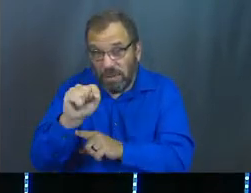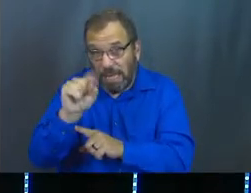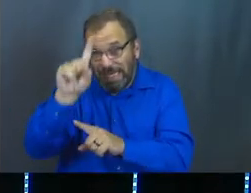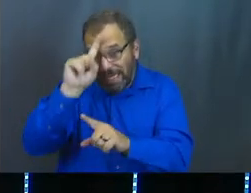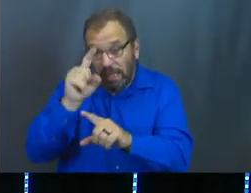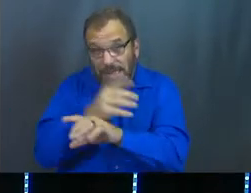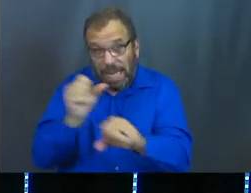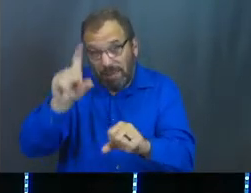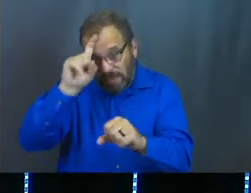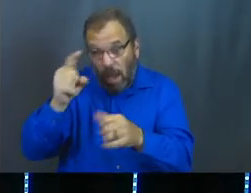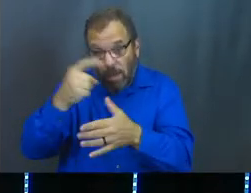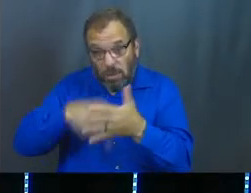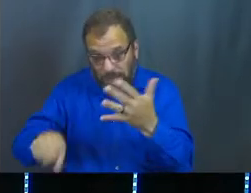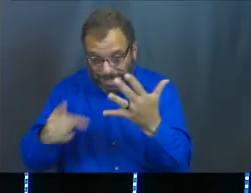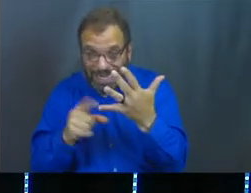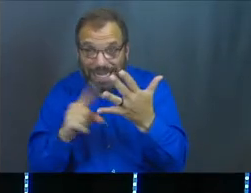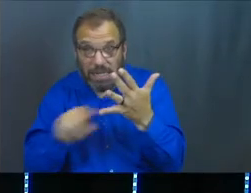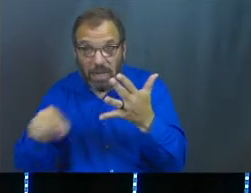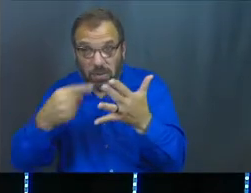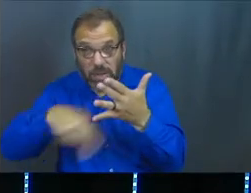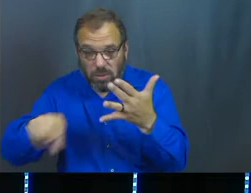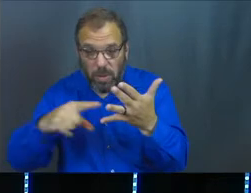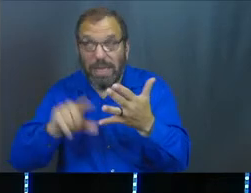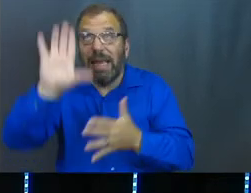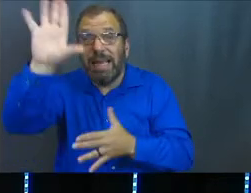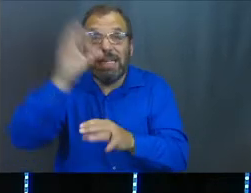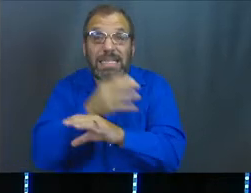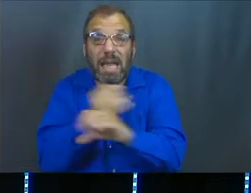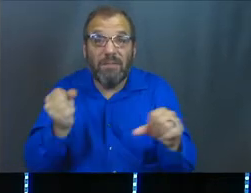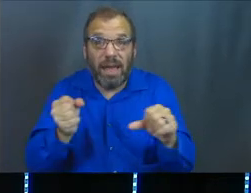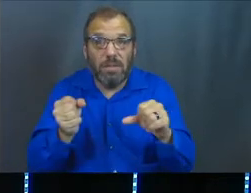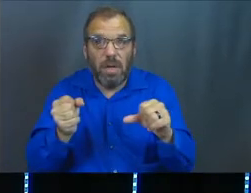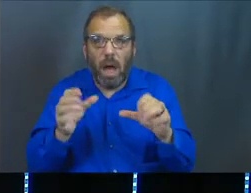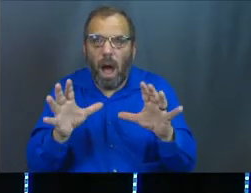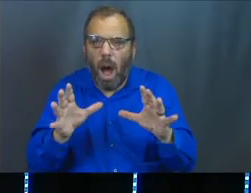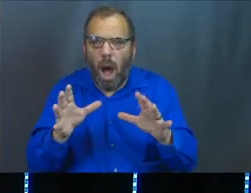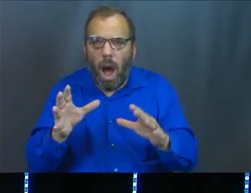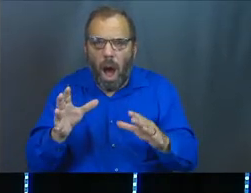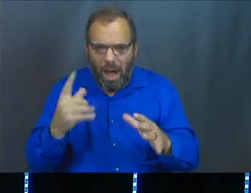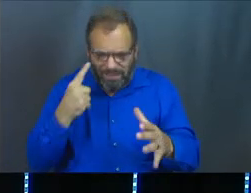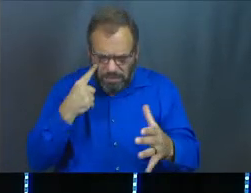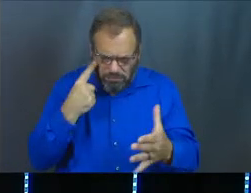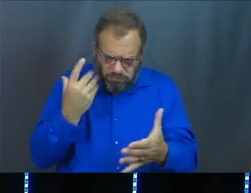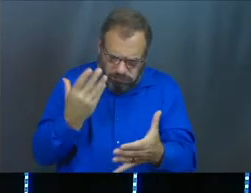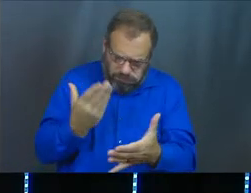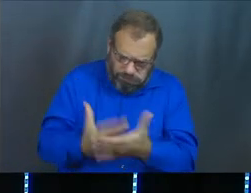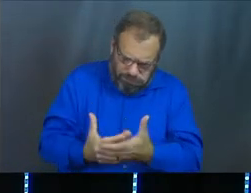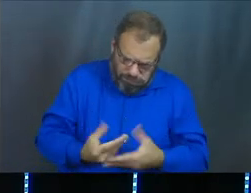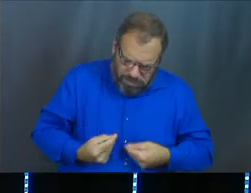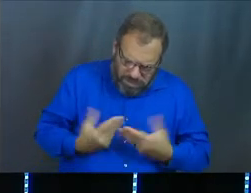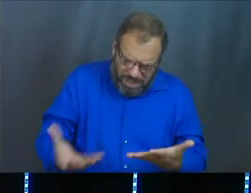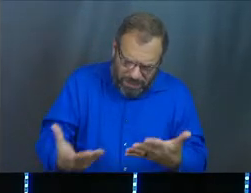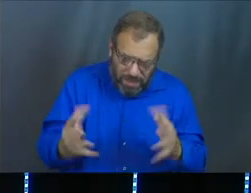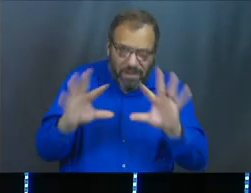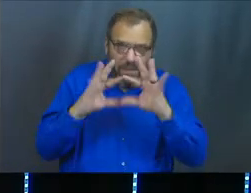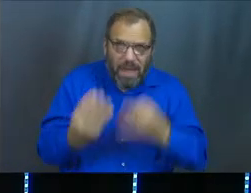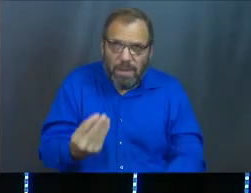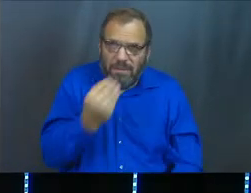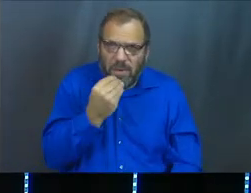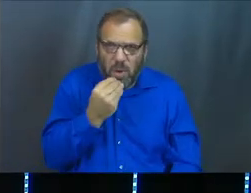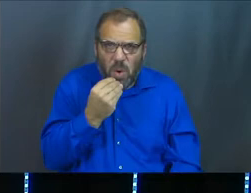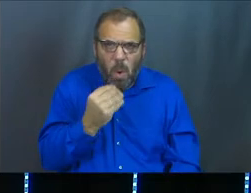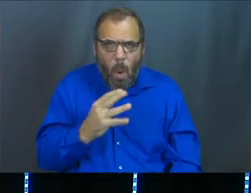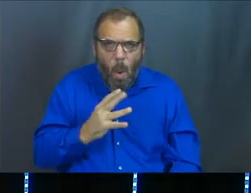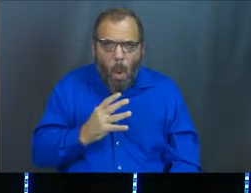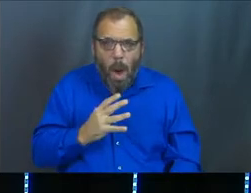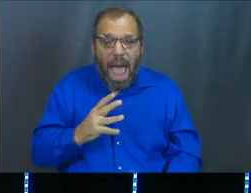save Egypt. You'll see it next week. God's salvation, physically giving these people food in the midst of the famine, it's going to go very,